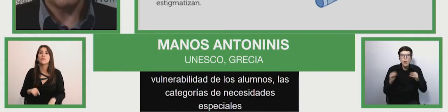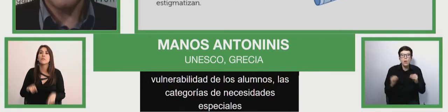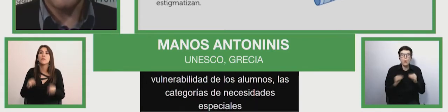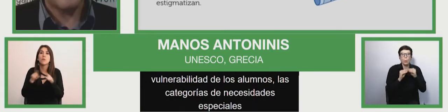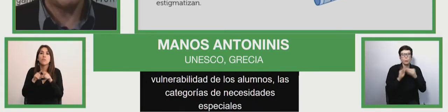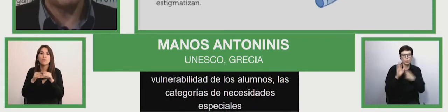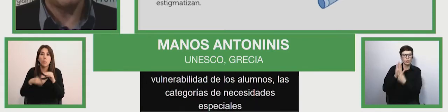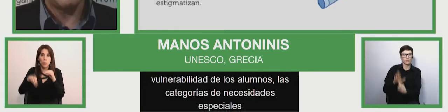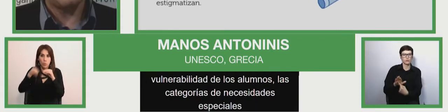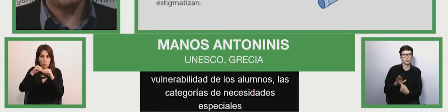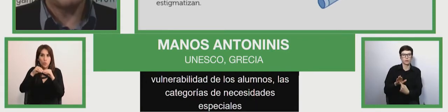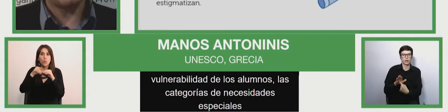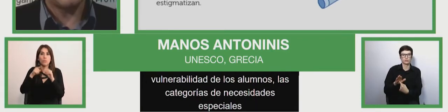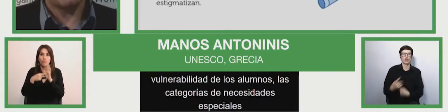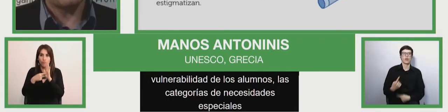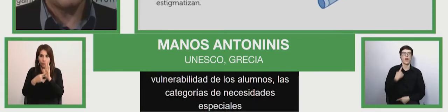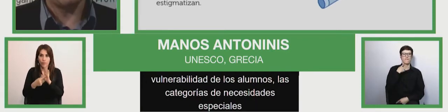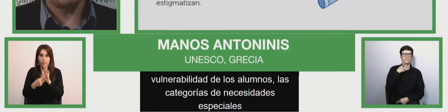the data.